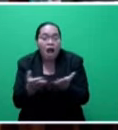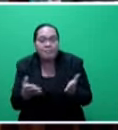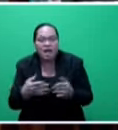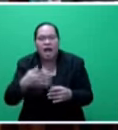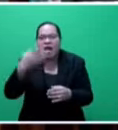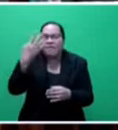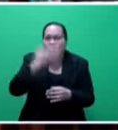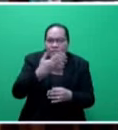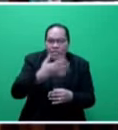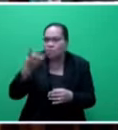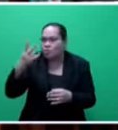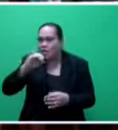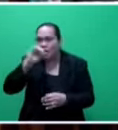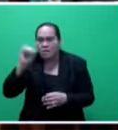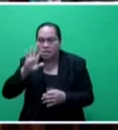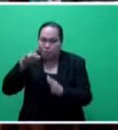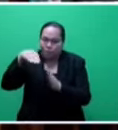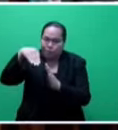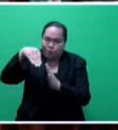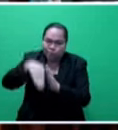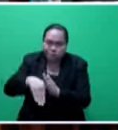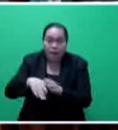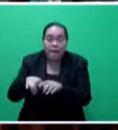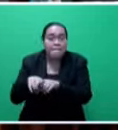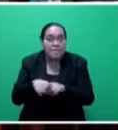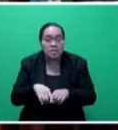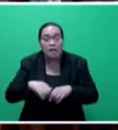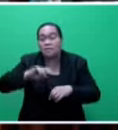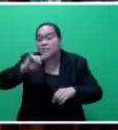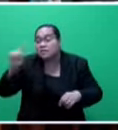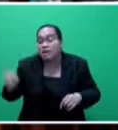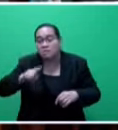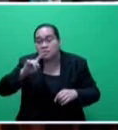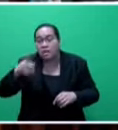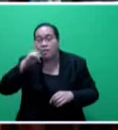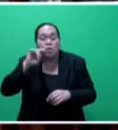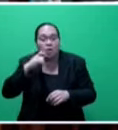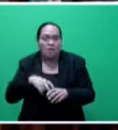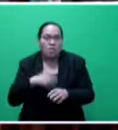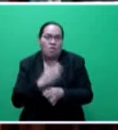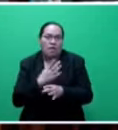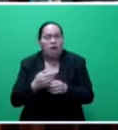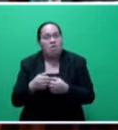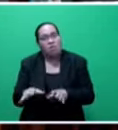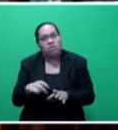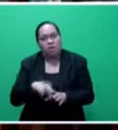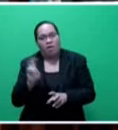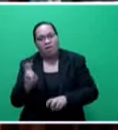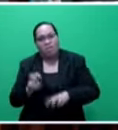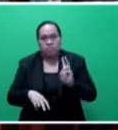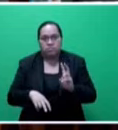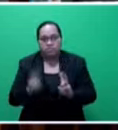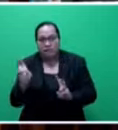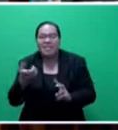And that would be a huge contraction. That would mean that thousands of workers would be without jobs in this country, Mr. Speaker. And that is why we need